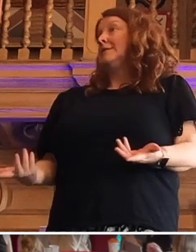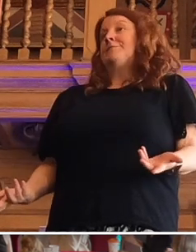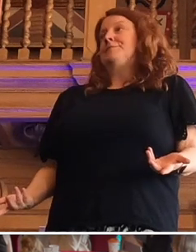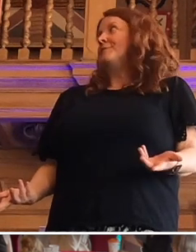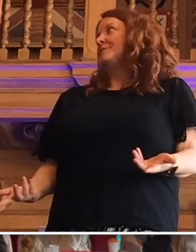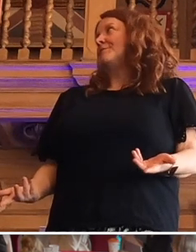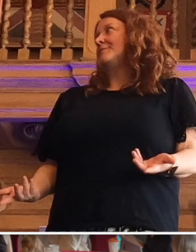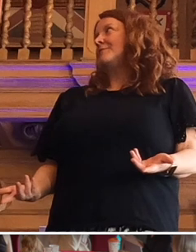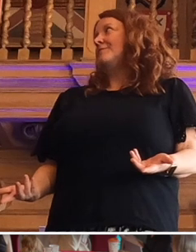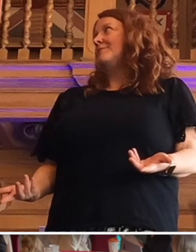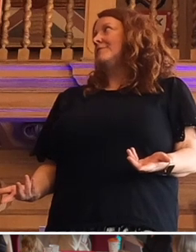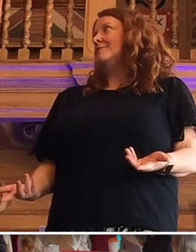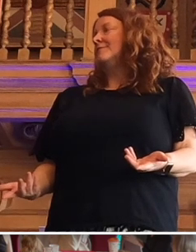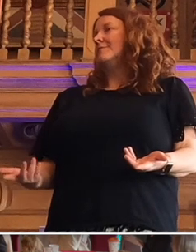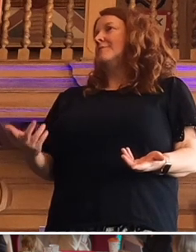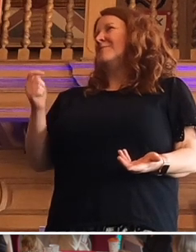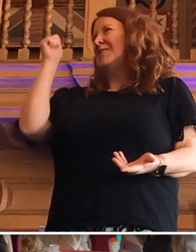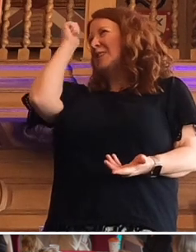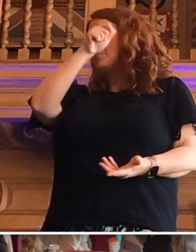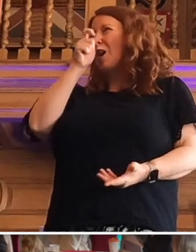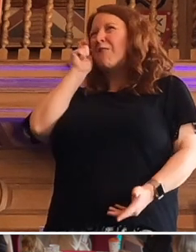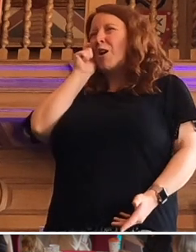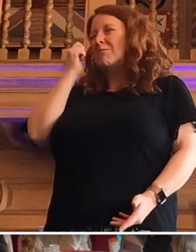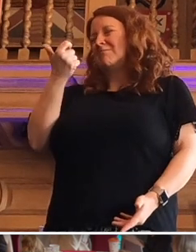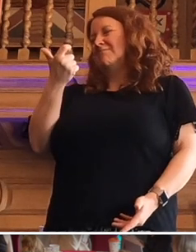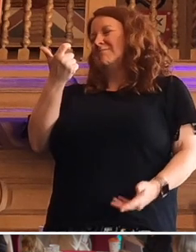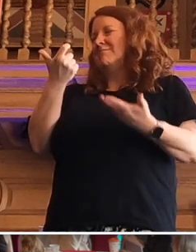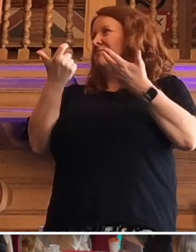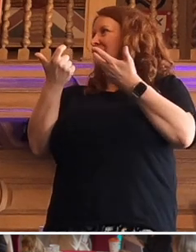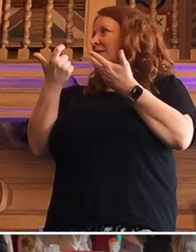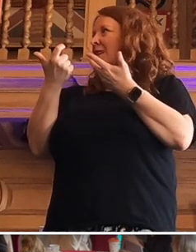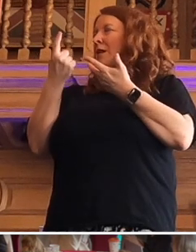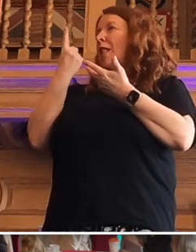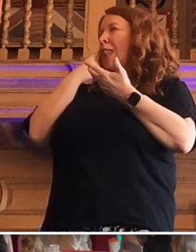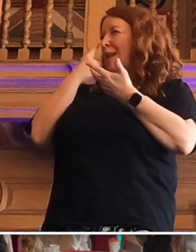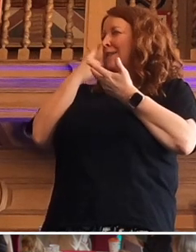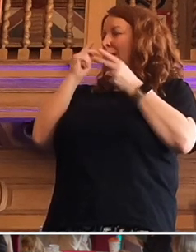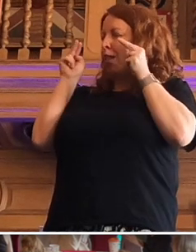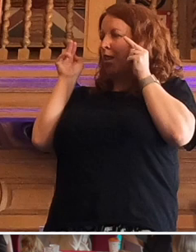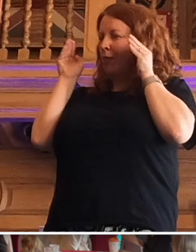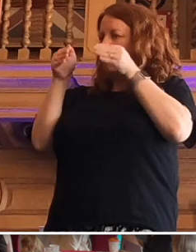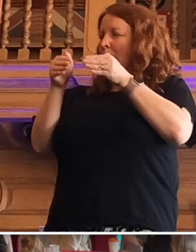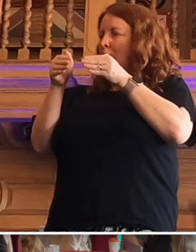Well, yeah, smartphones may have something to do with it, but let's look at poverty as well.